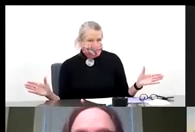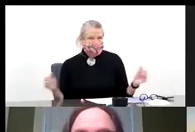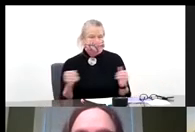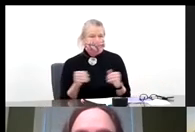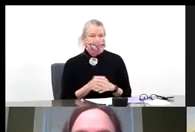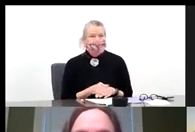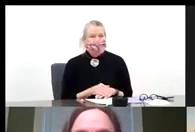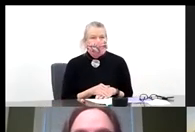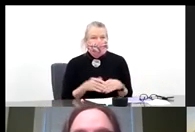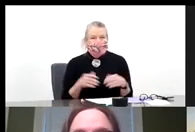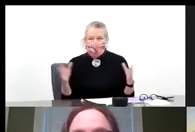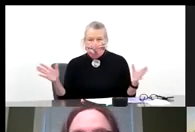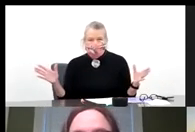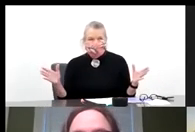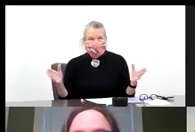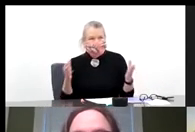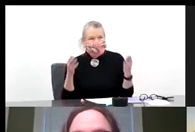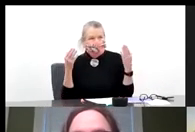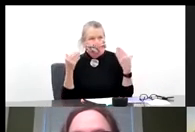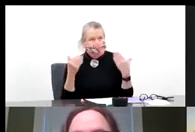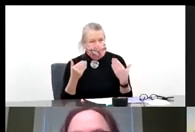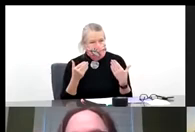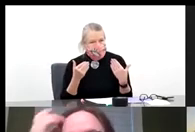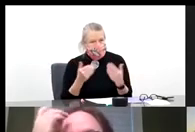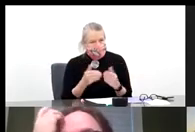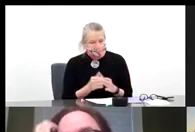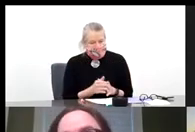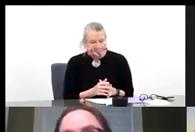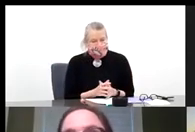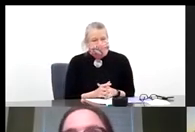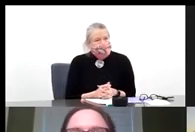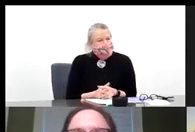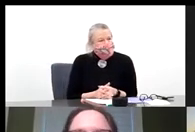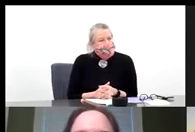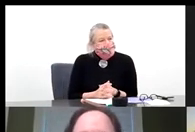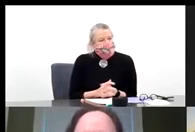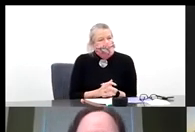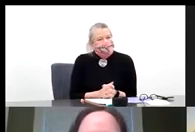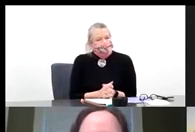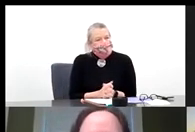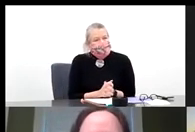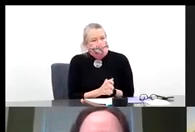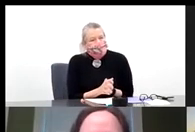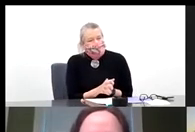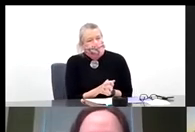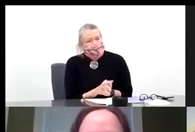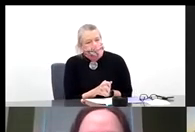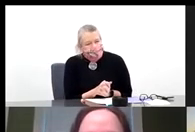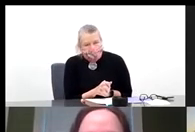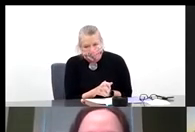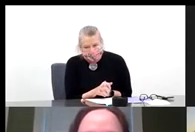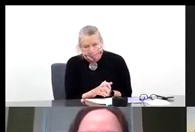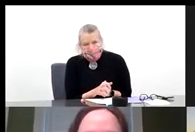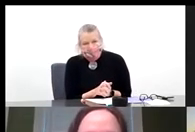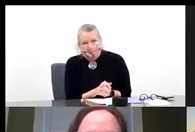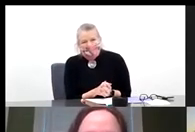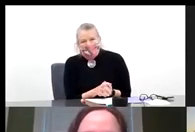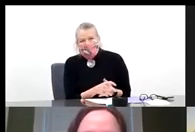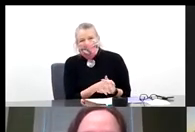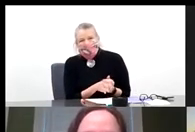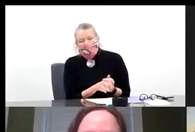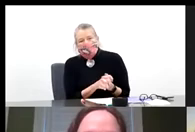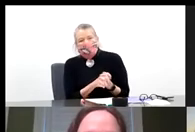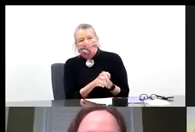conference room, socially distanced, masked, and I'd really like to thank Stephanie Ballard-Conrad,